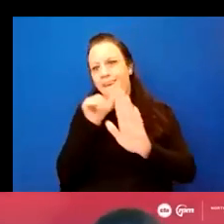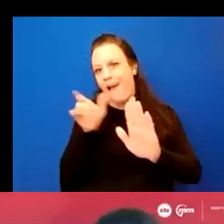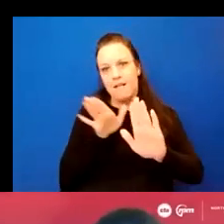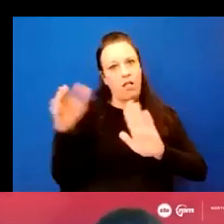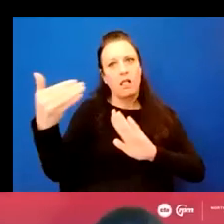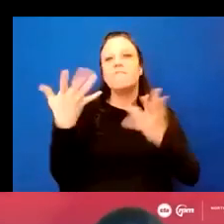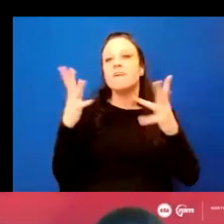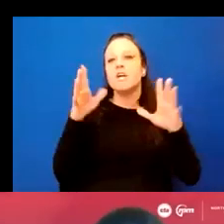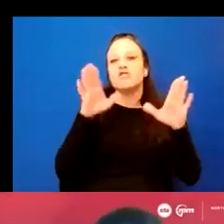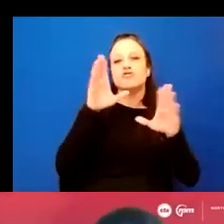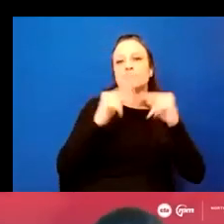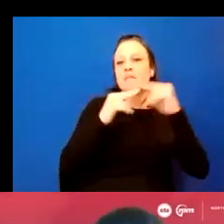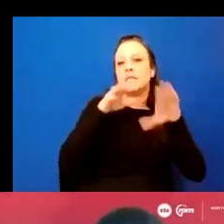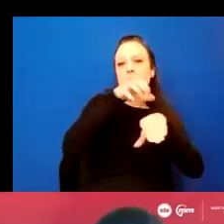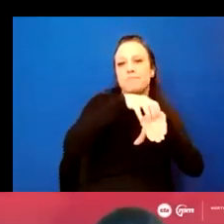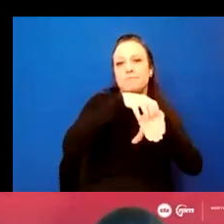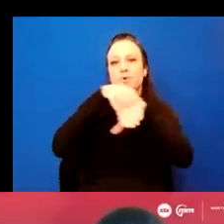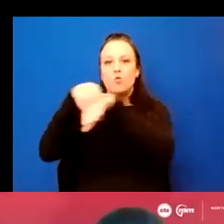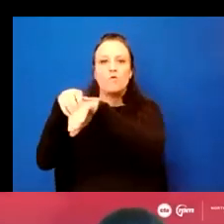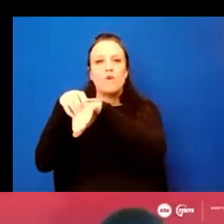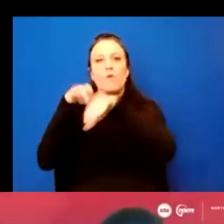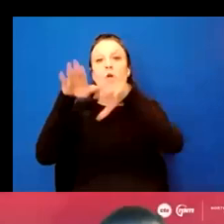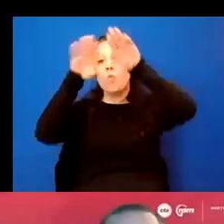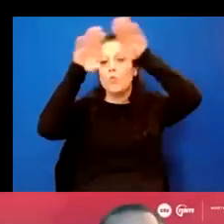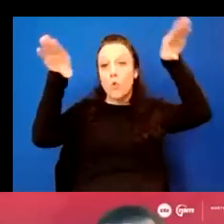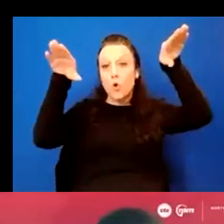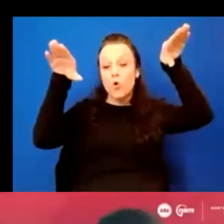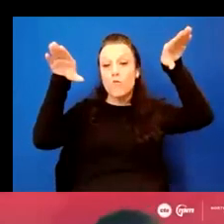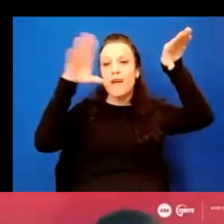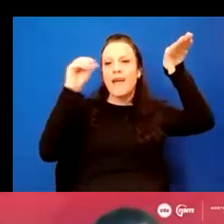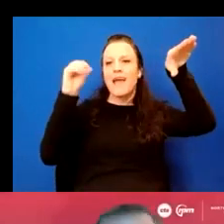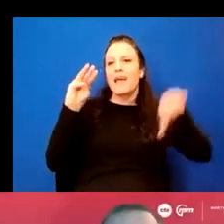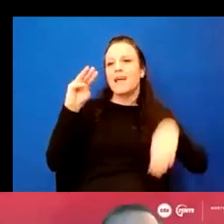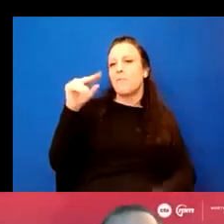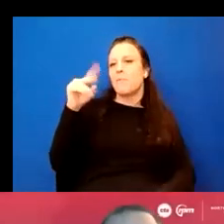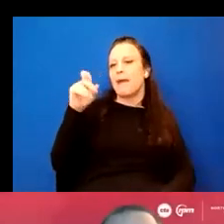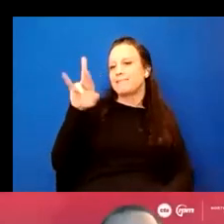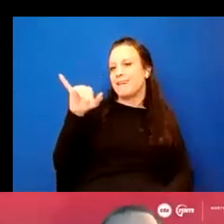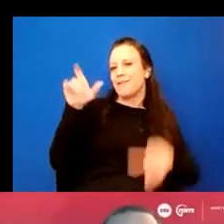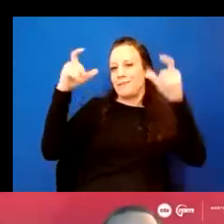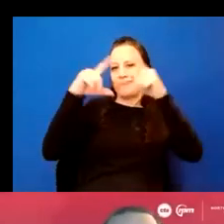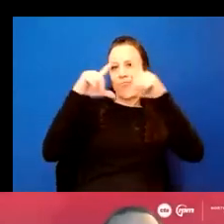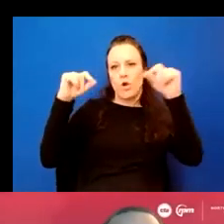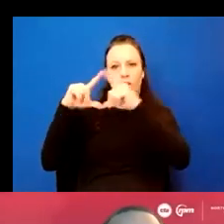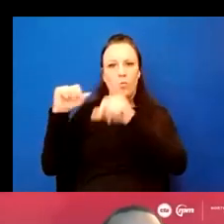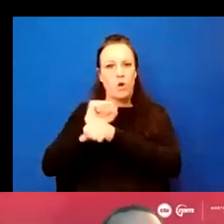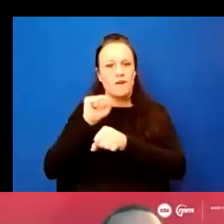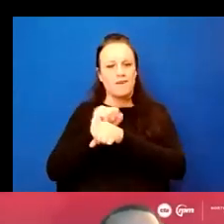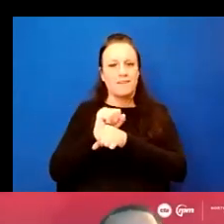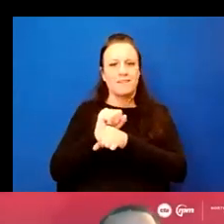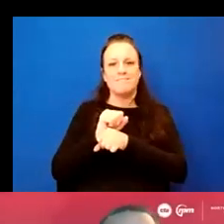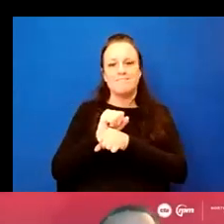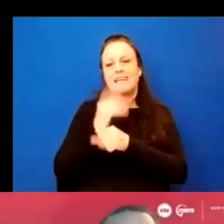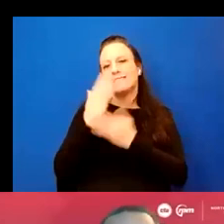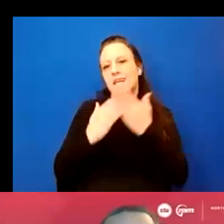complete. However, the roof will be replaced the spring along with some masonry restoration work that still needs to be completed and some work inside also.